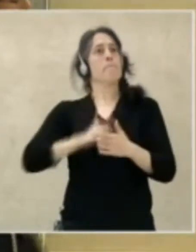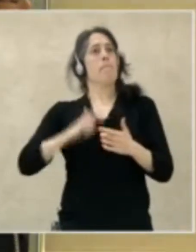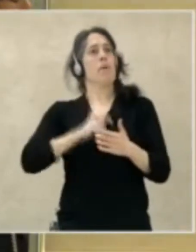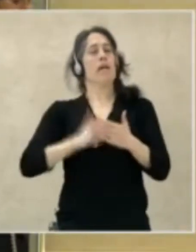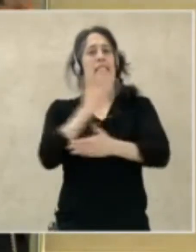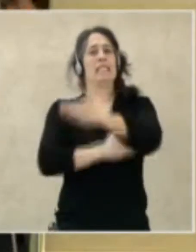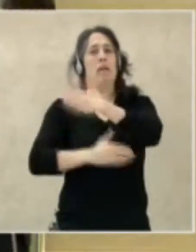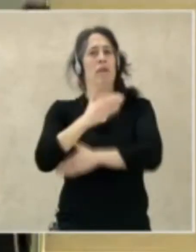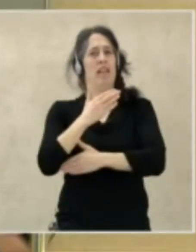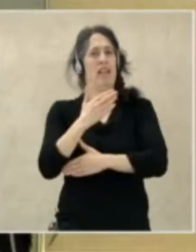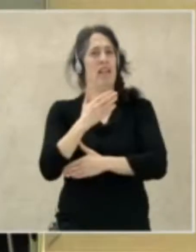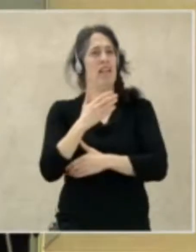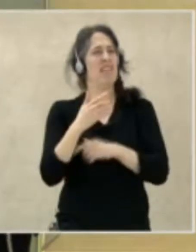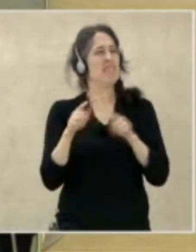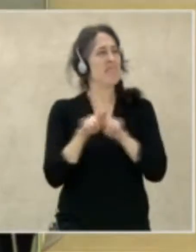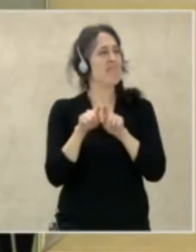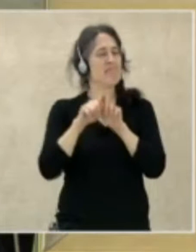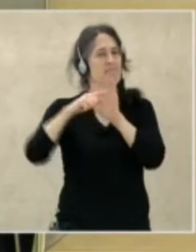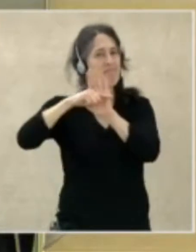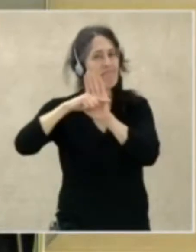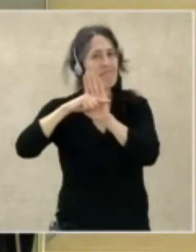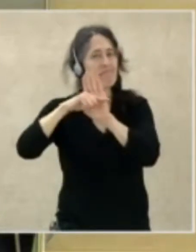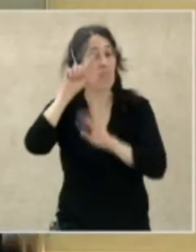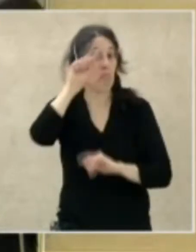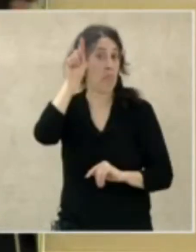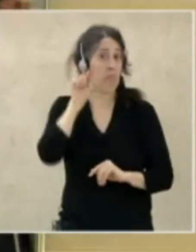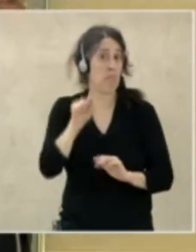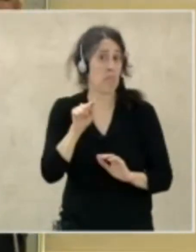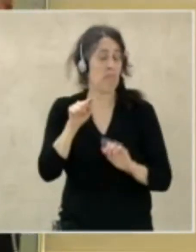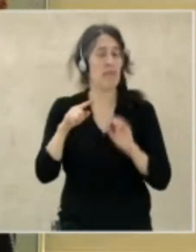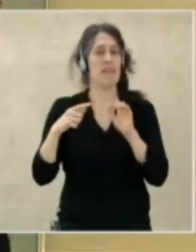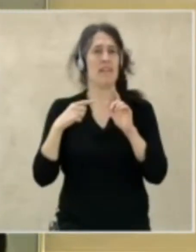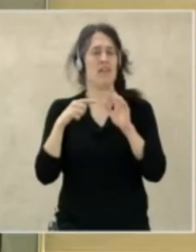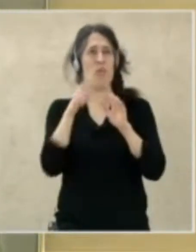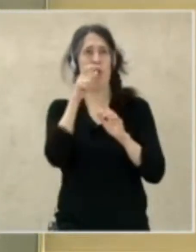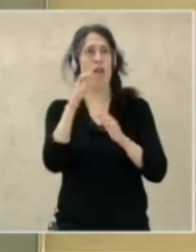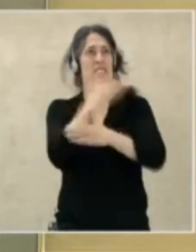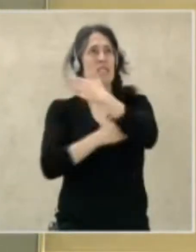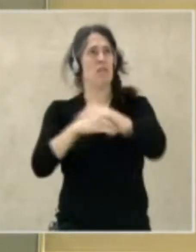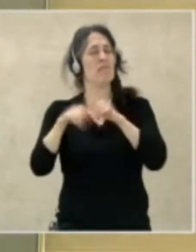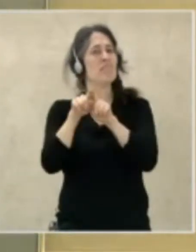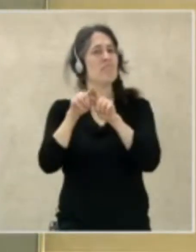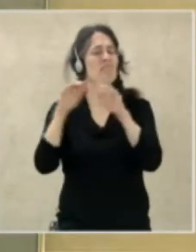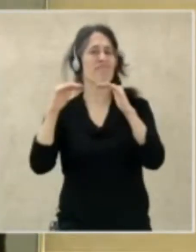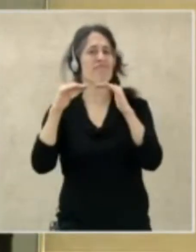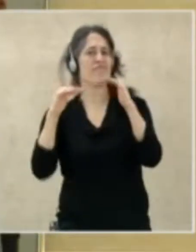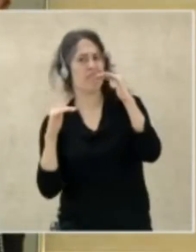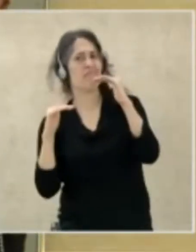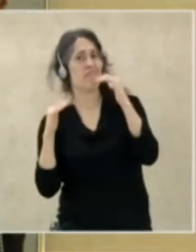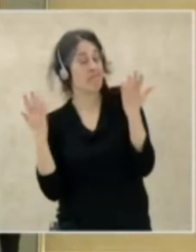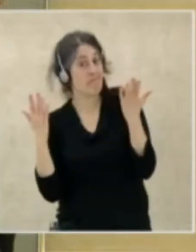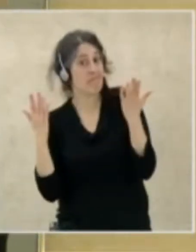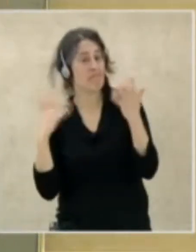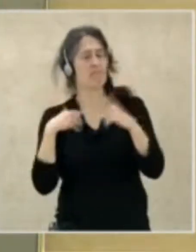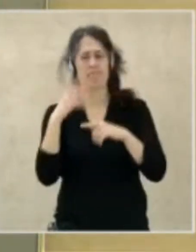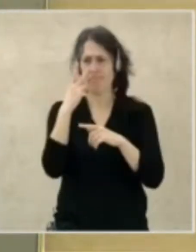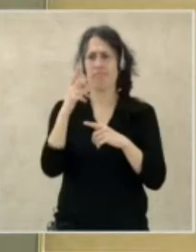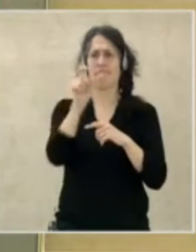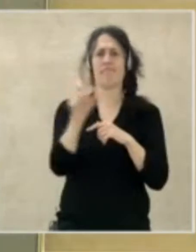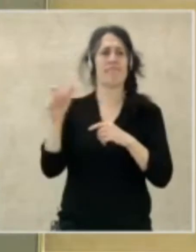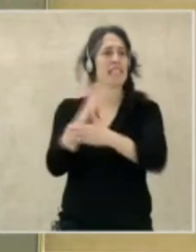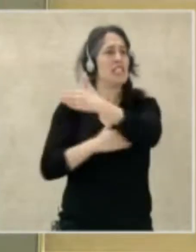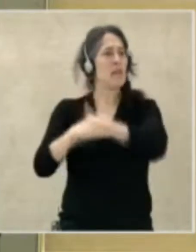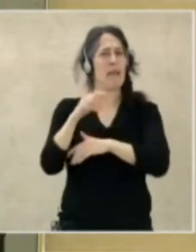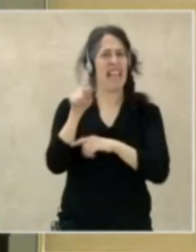show abilities more than the average persons in the society and are over-able in many fields? Shouldn't we find a better